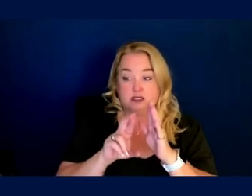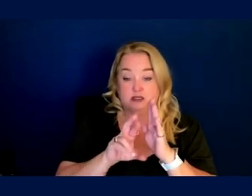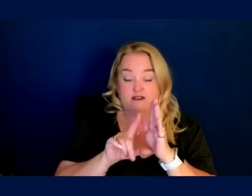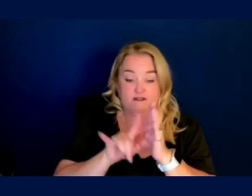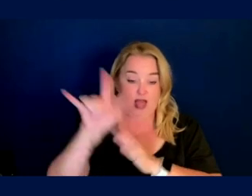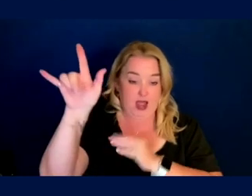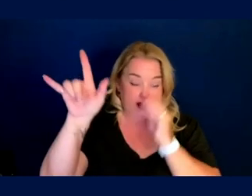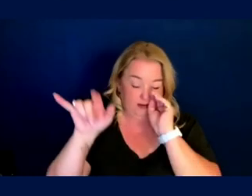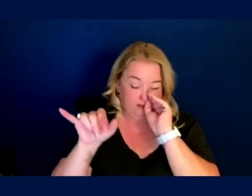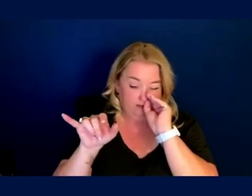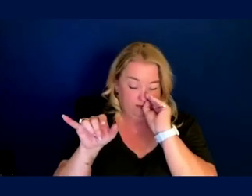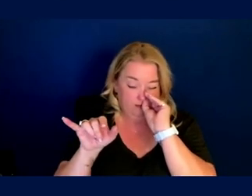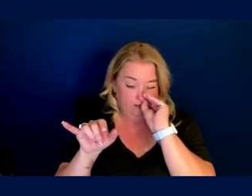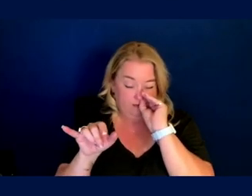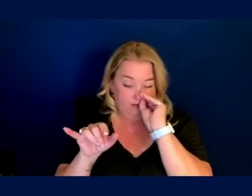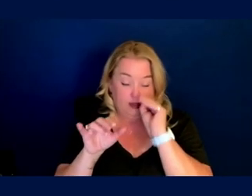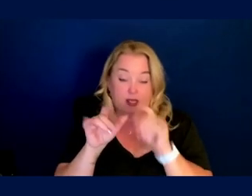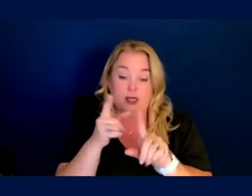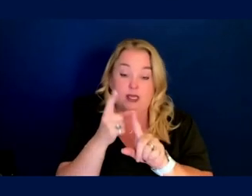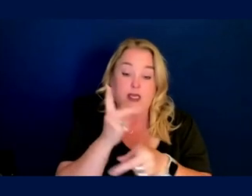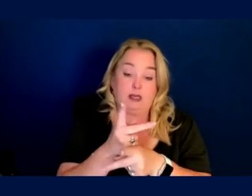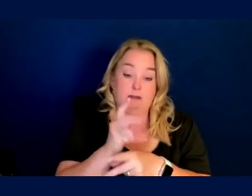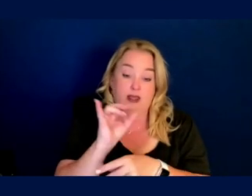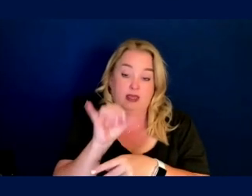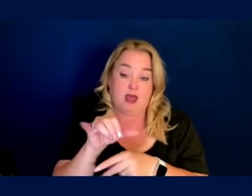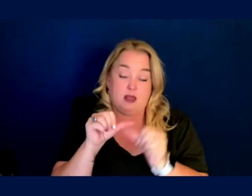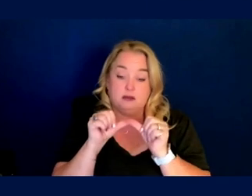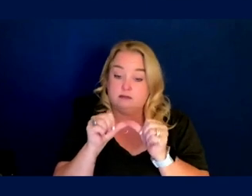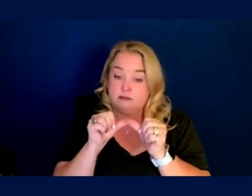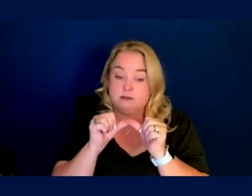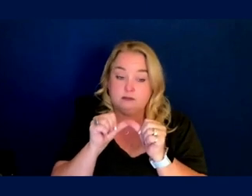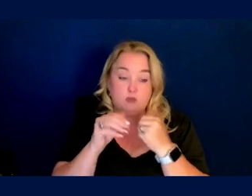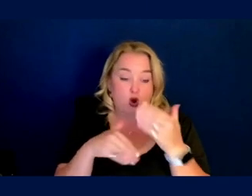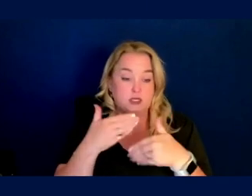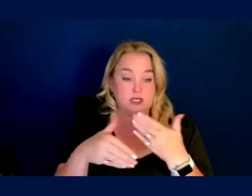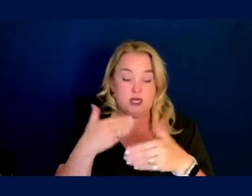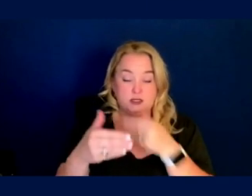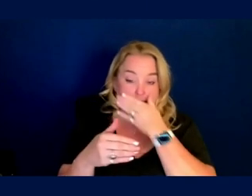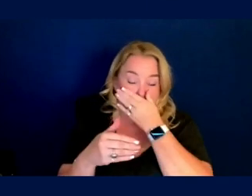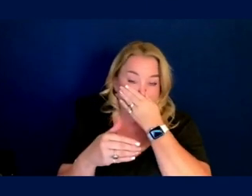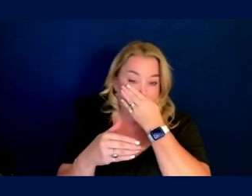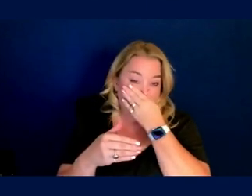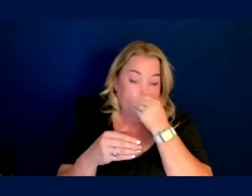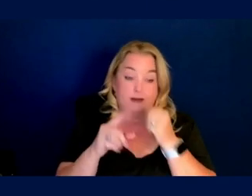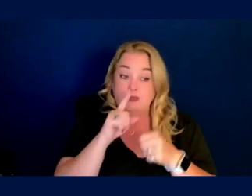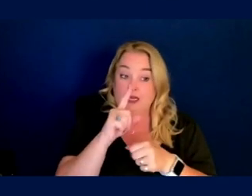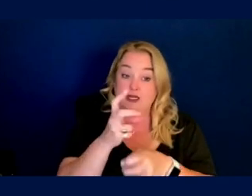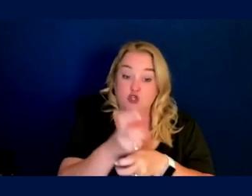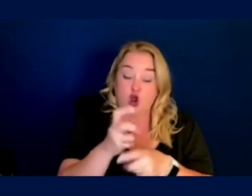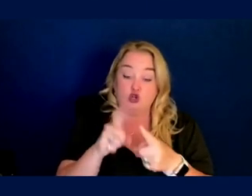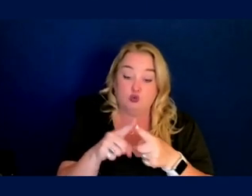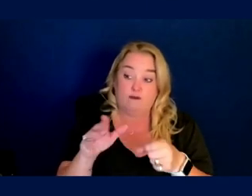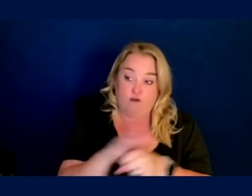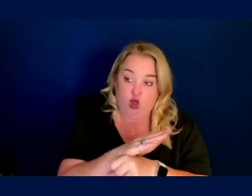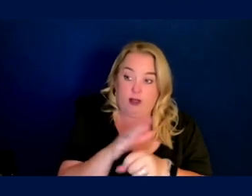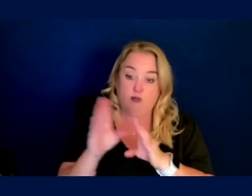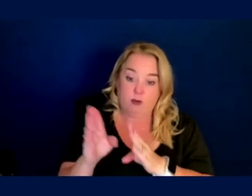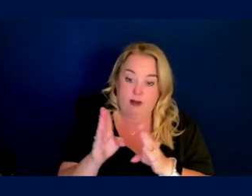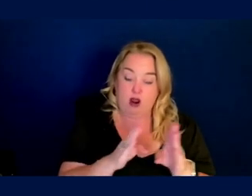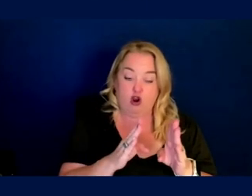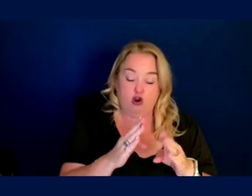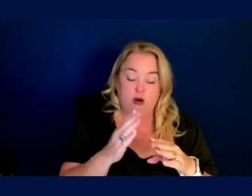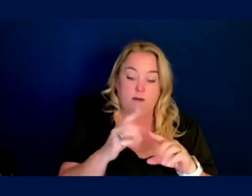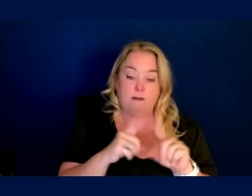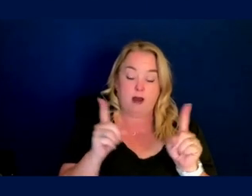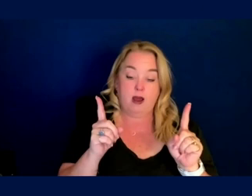and, and keeping that as a sustainable process. Um, it is hard to fully prepare for the unknown, but as